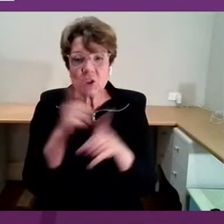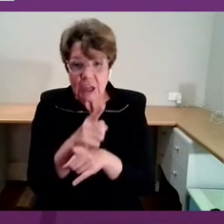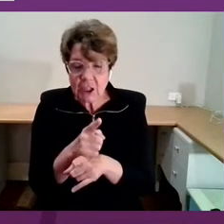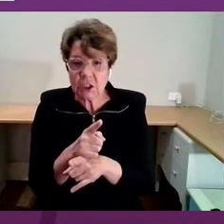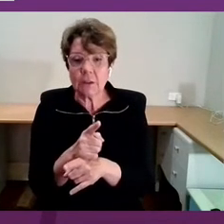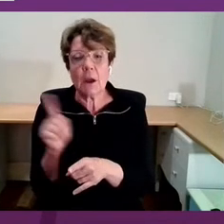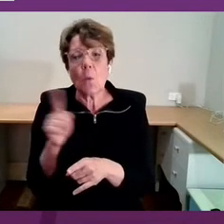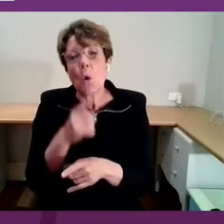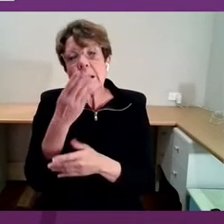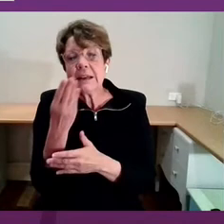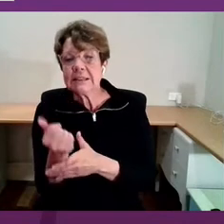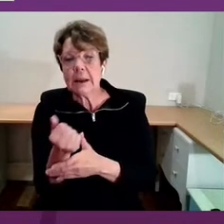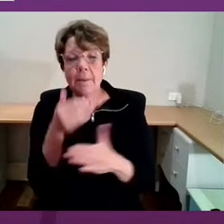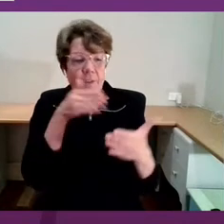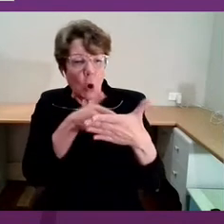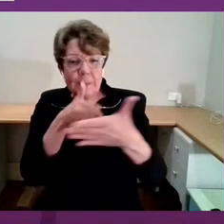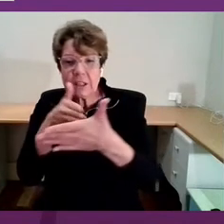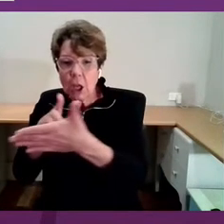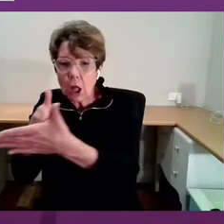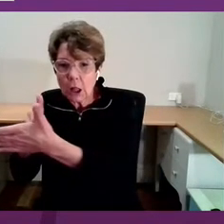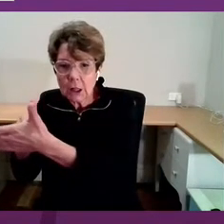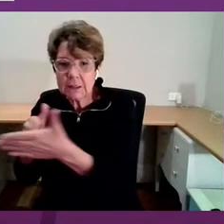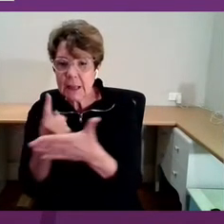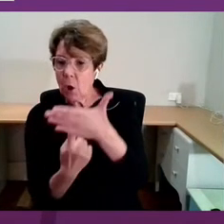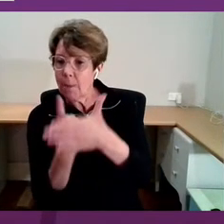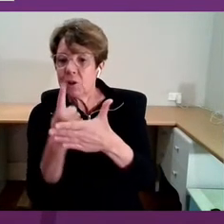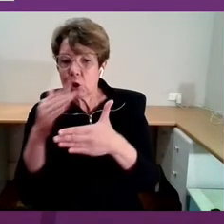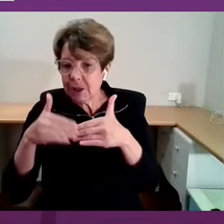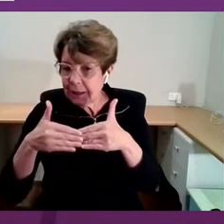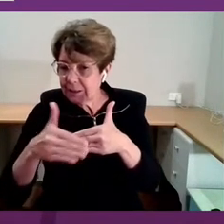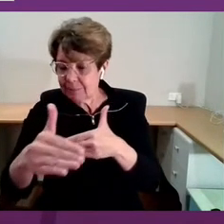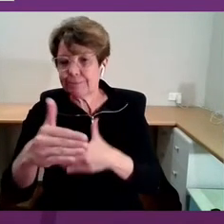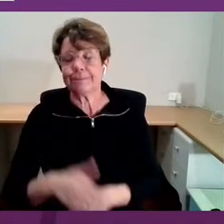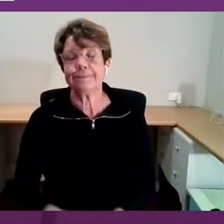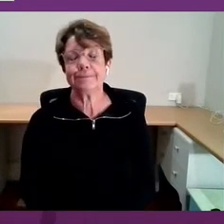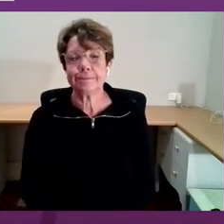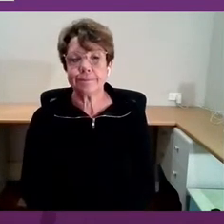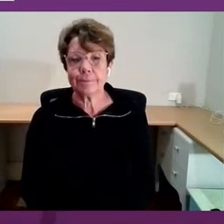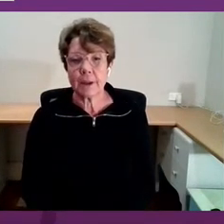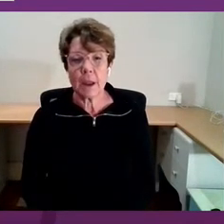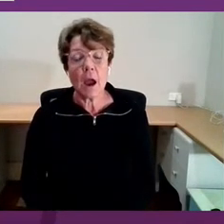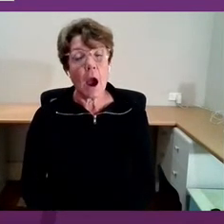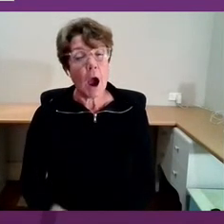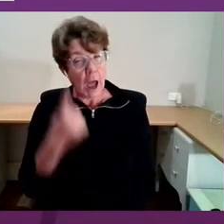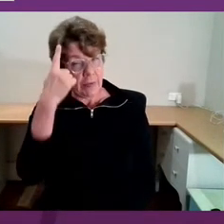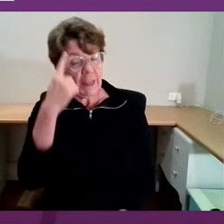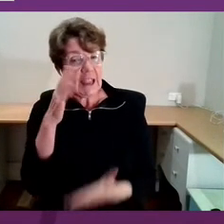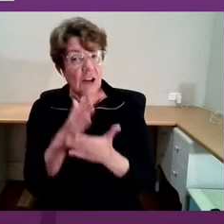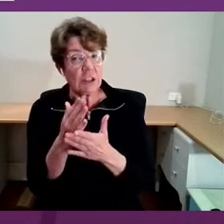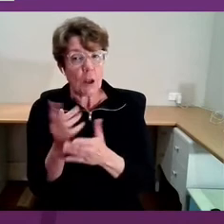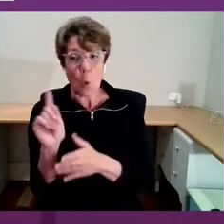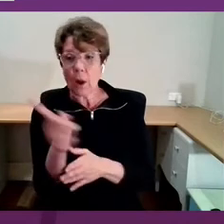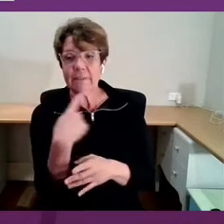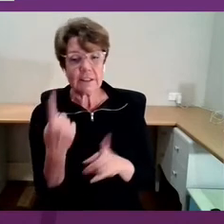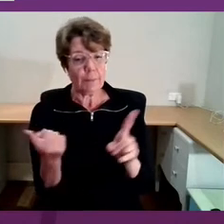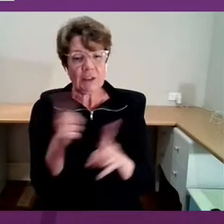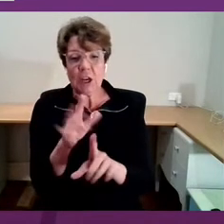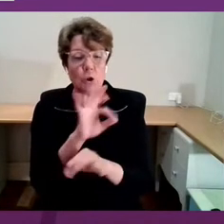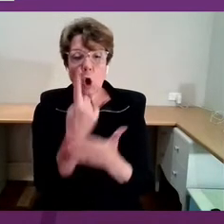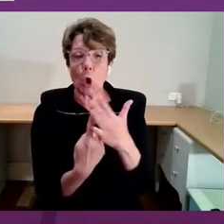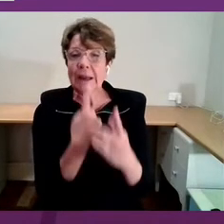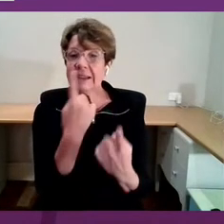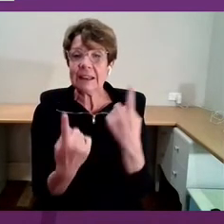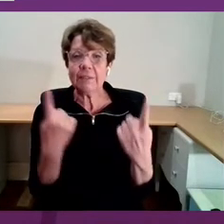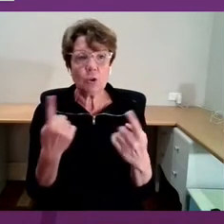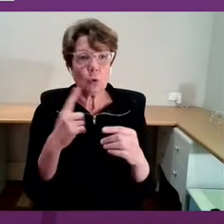some of the obstacles and opportunities that lie ahead. I suspect we've been changed not just as individuals but as a society.